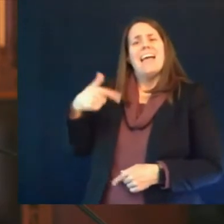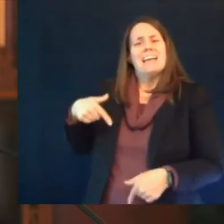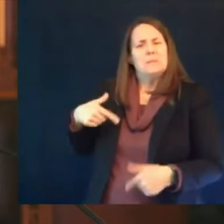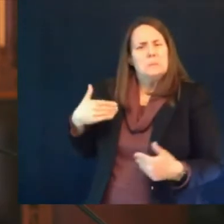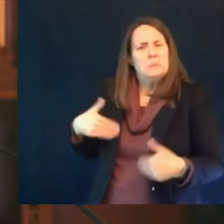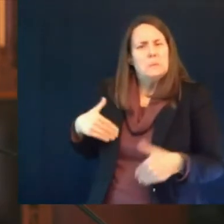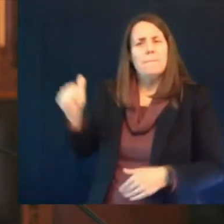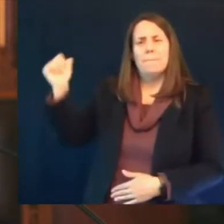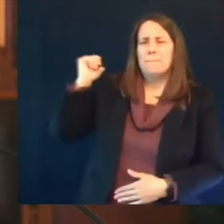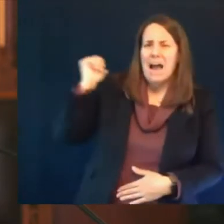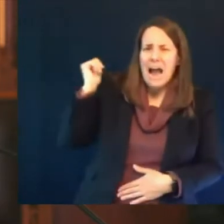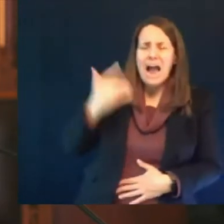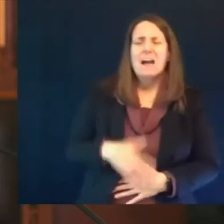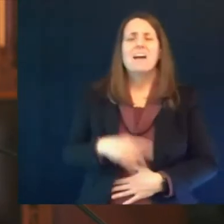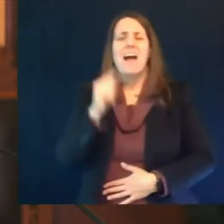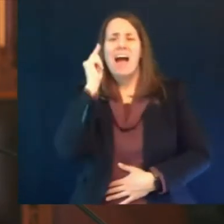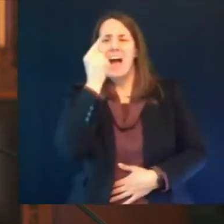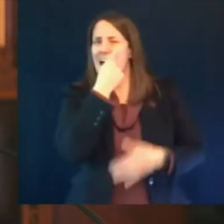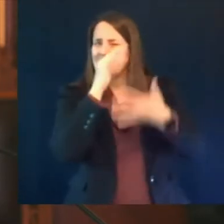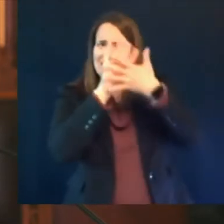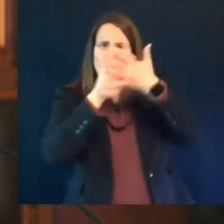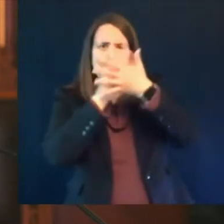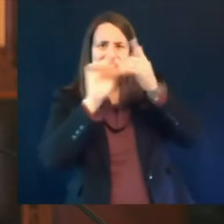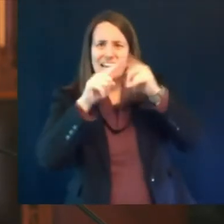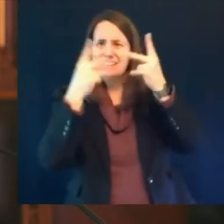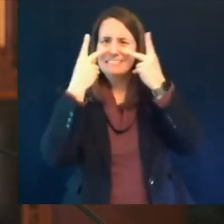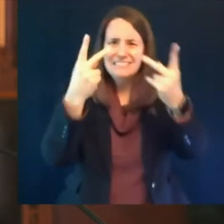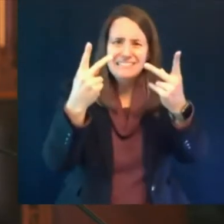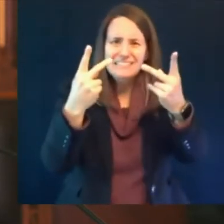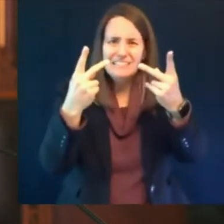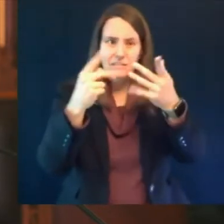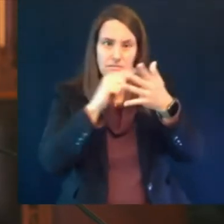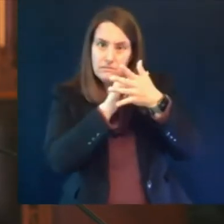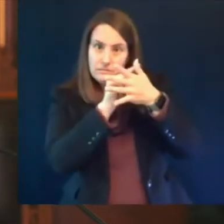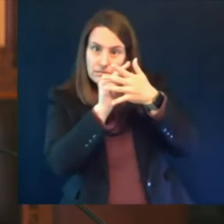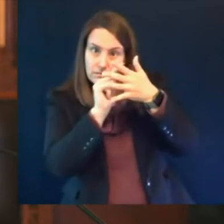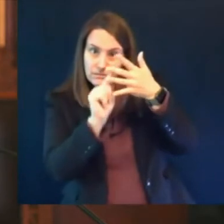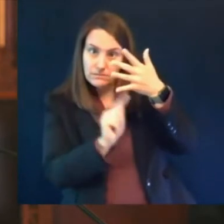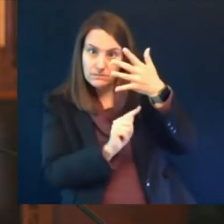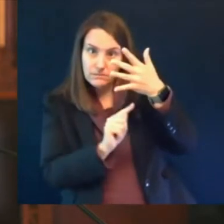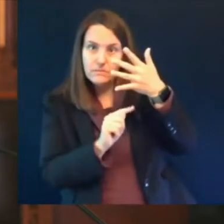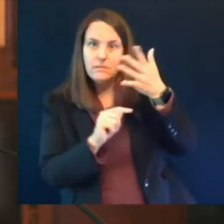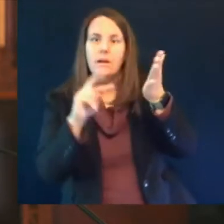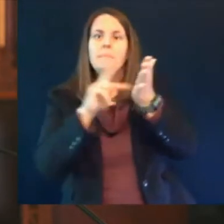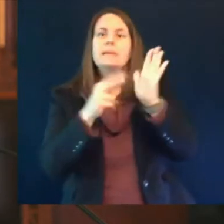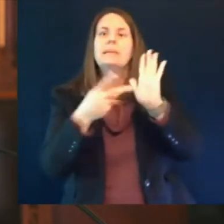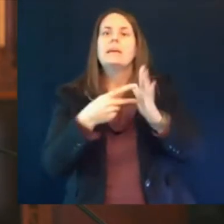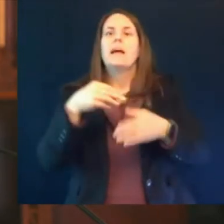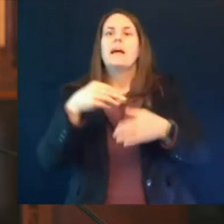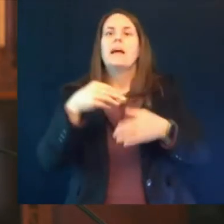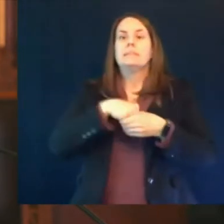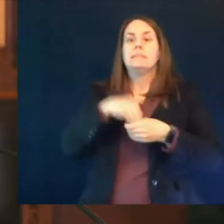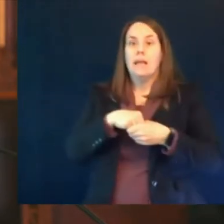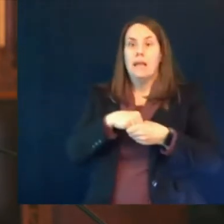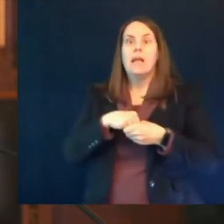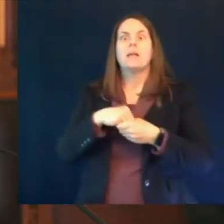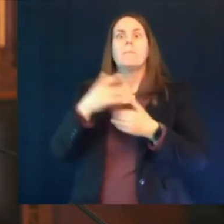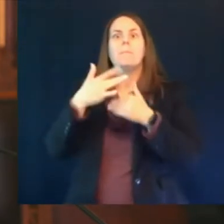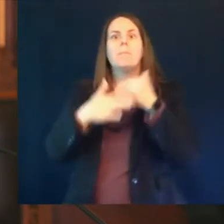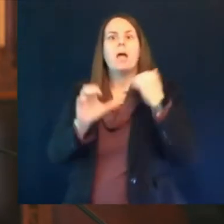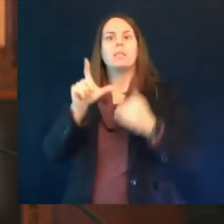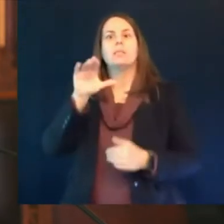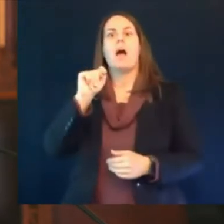blood clot forming particularly a blood clot forming in their brain and those symptoms seem to occur